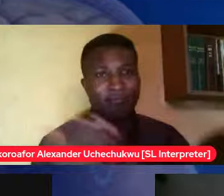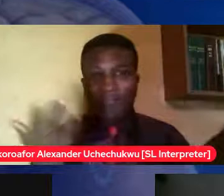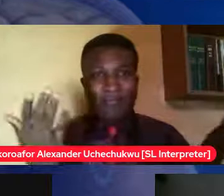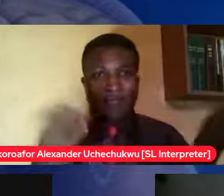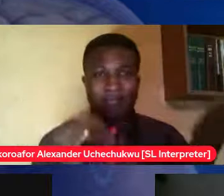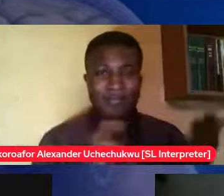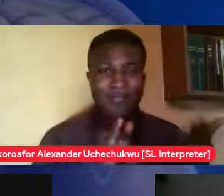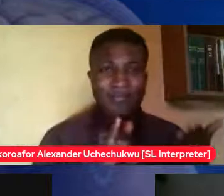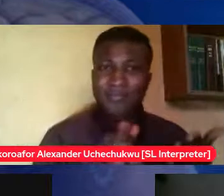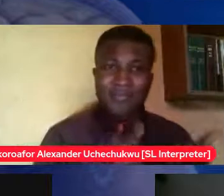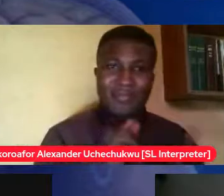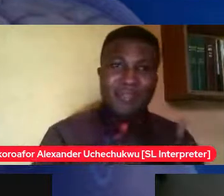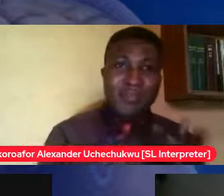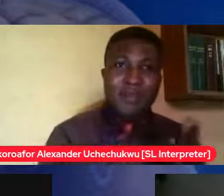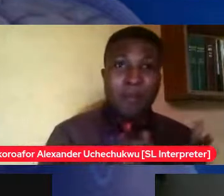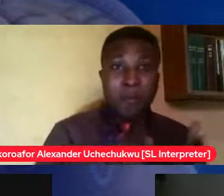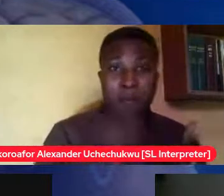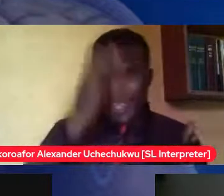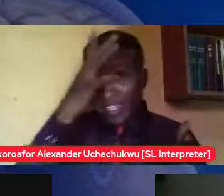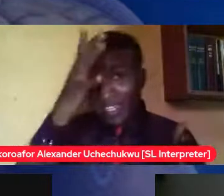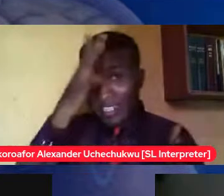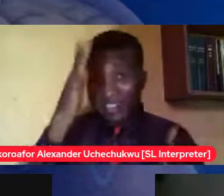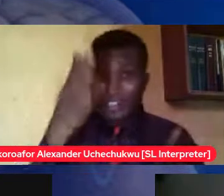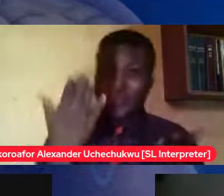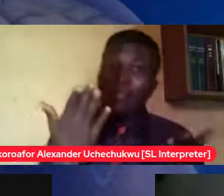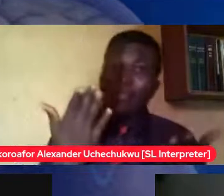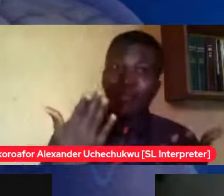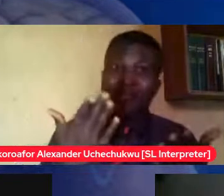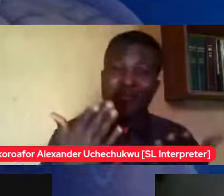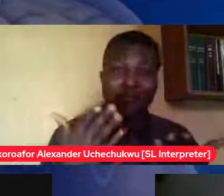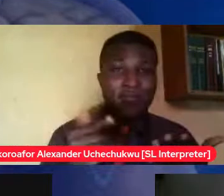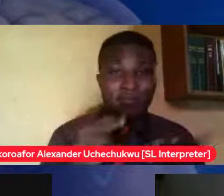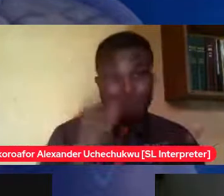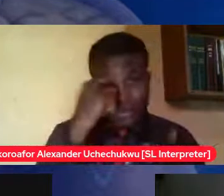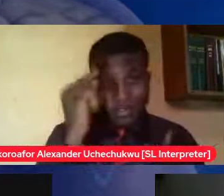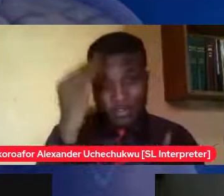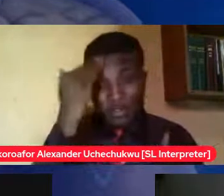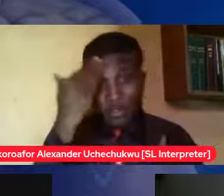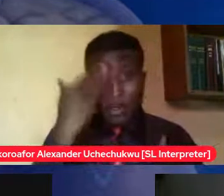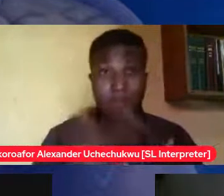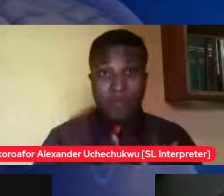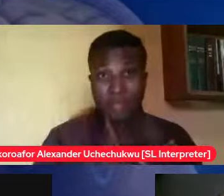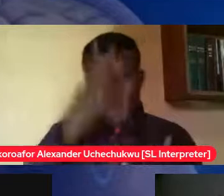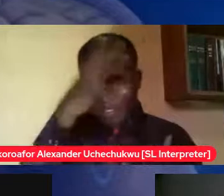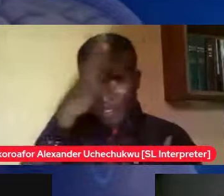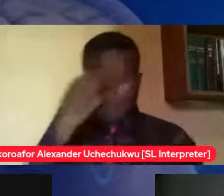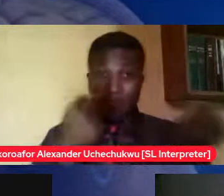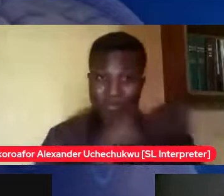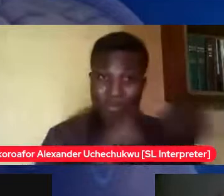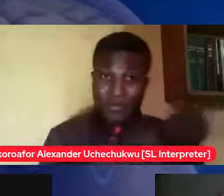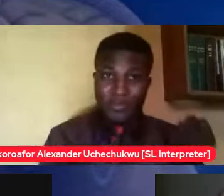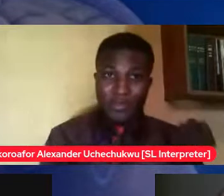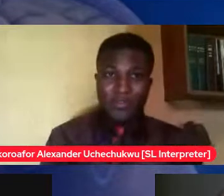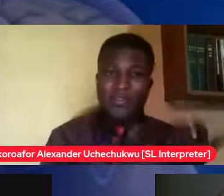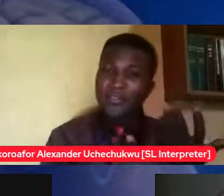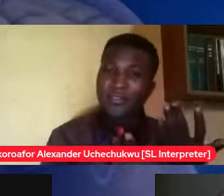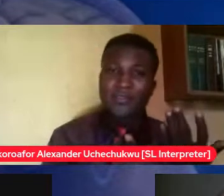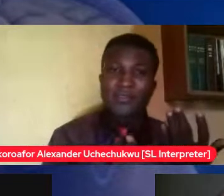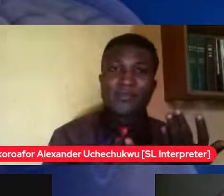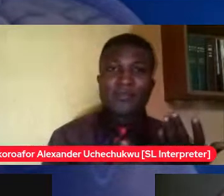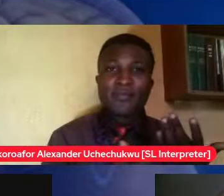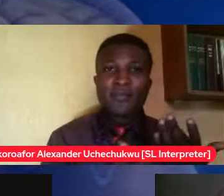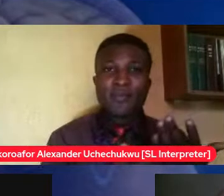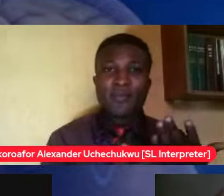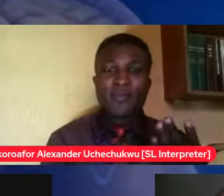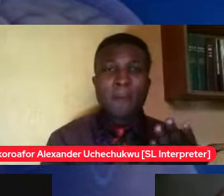of course they wouldn't say this in my dad's presence because they know my dad would my dad be like are you all normal you know so but again